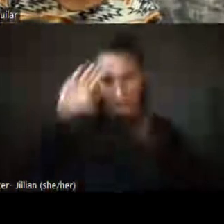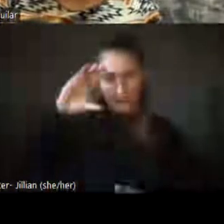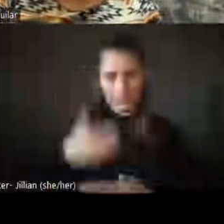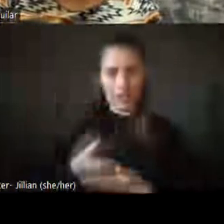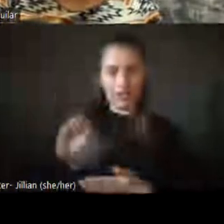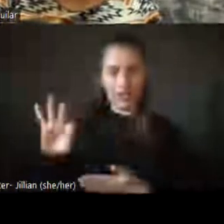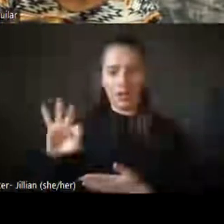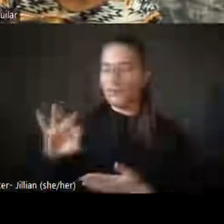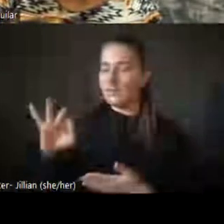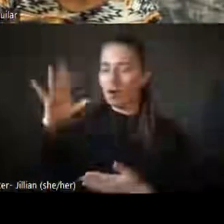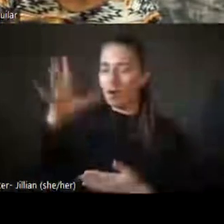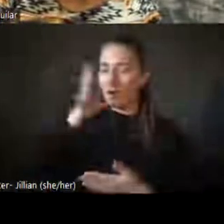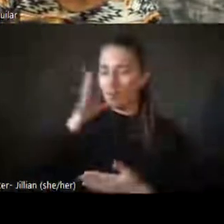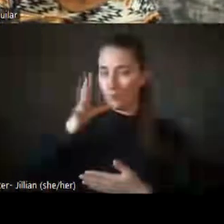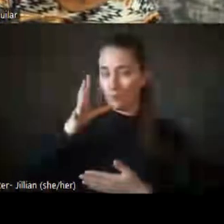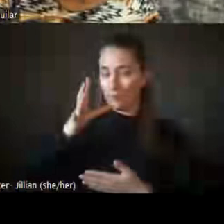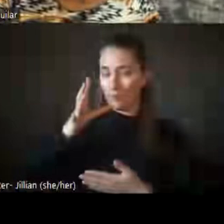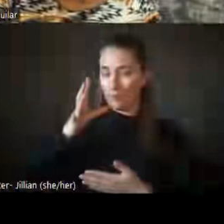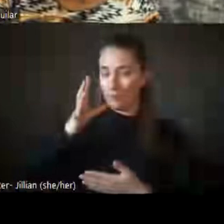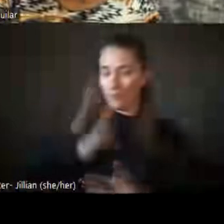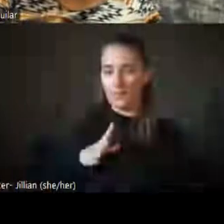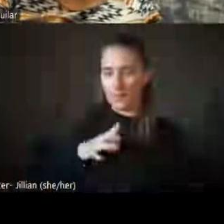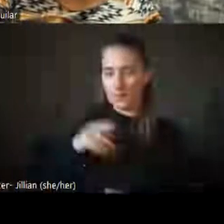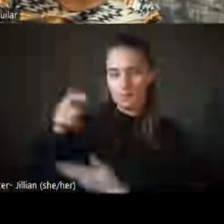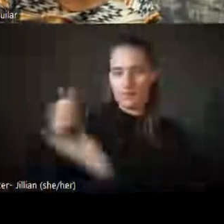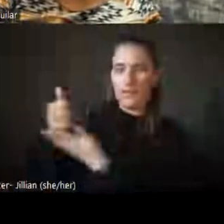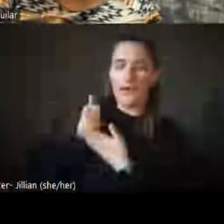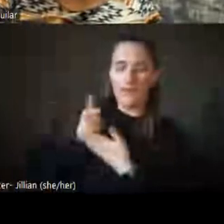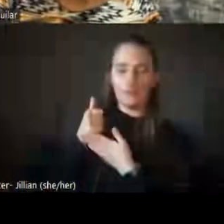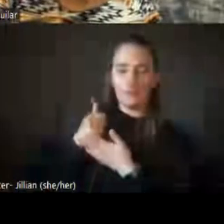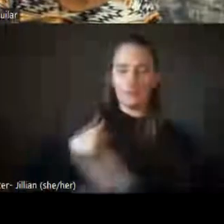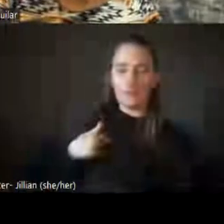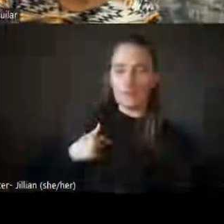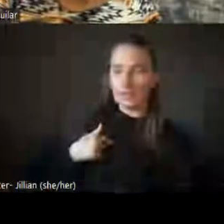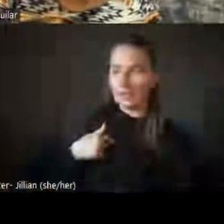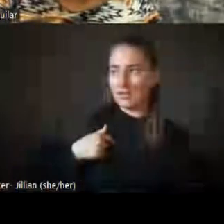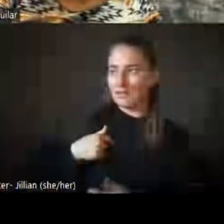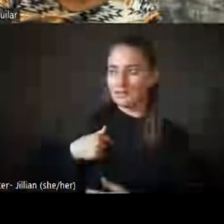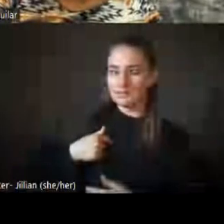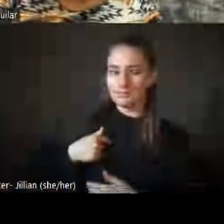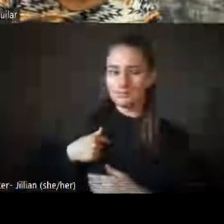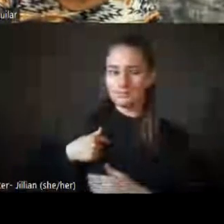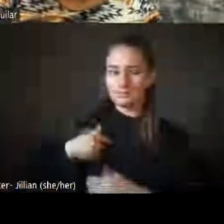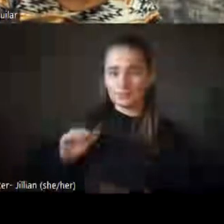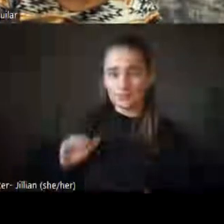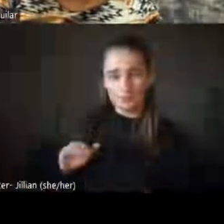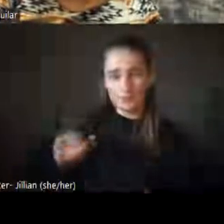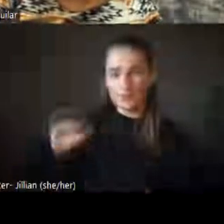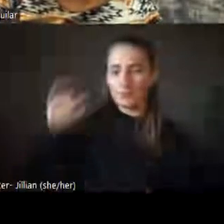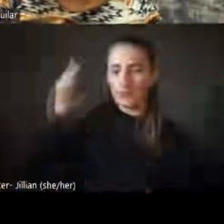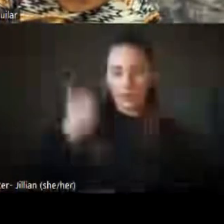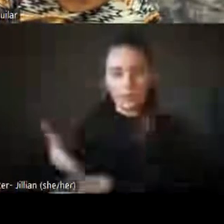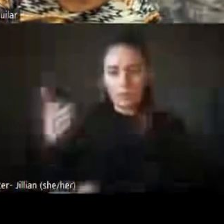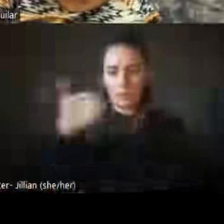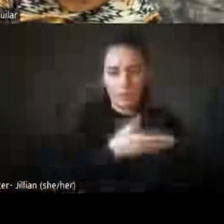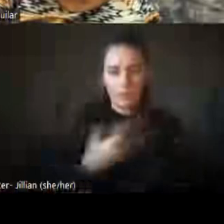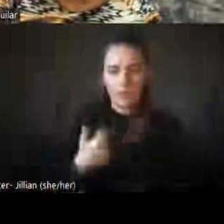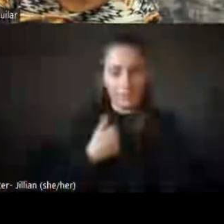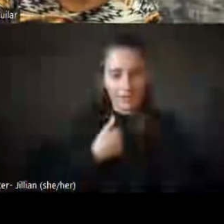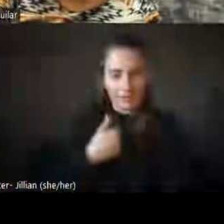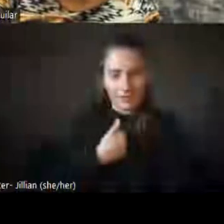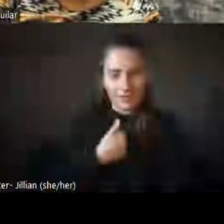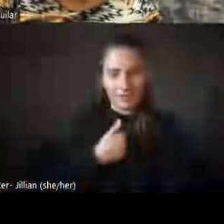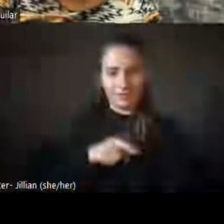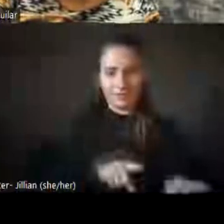woman who has helped me grow as an individual myself. Uh, as I've said,